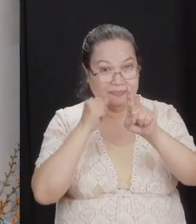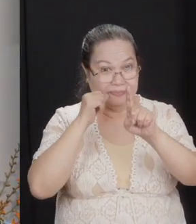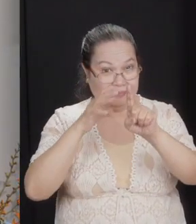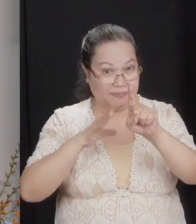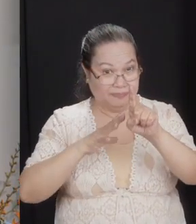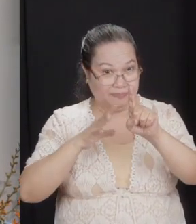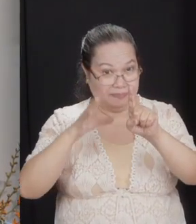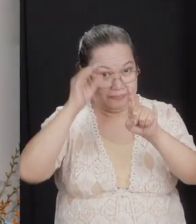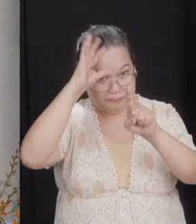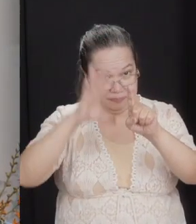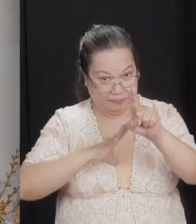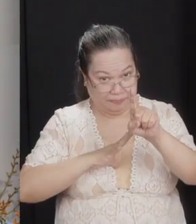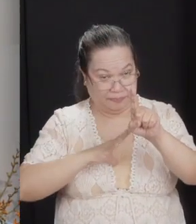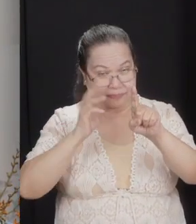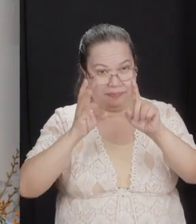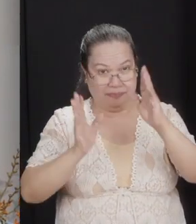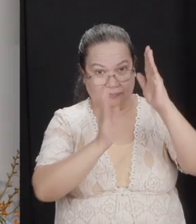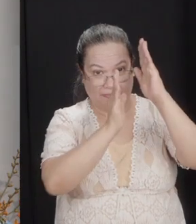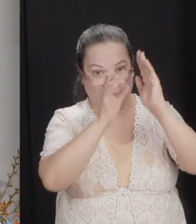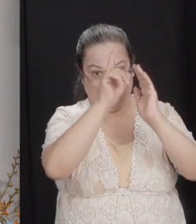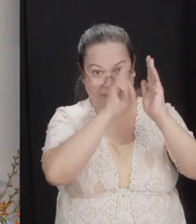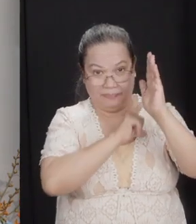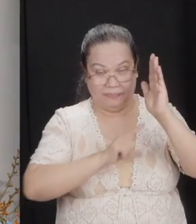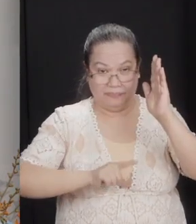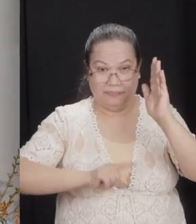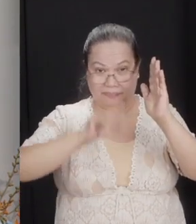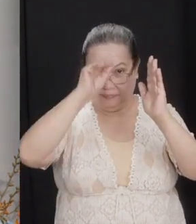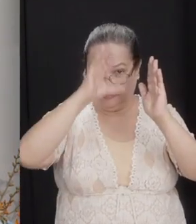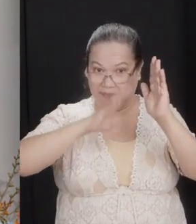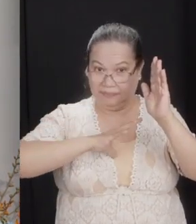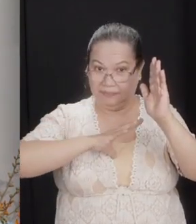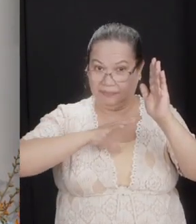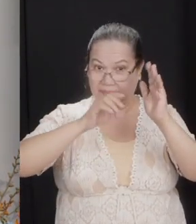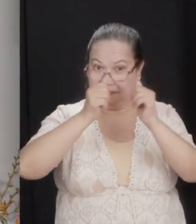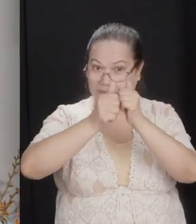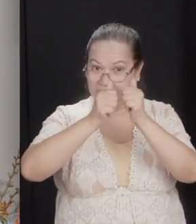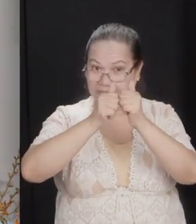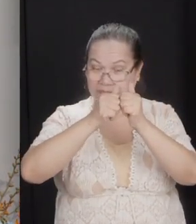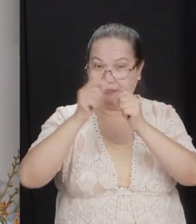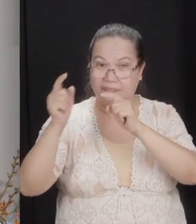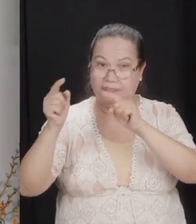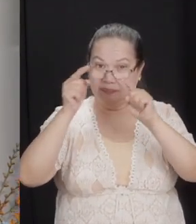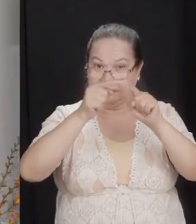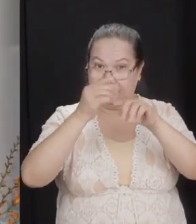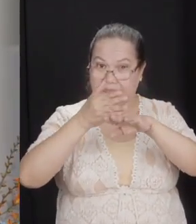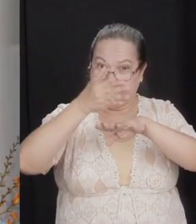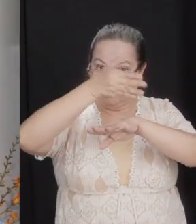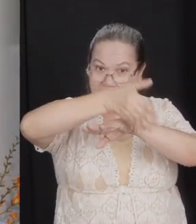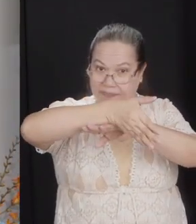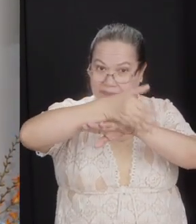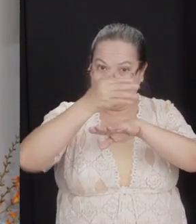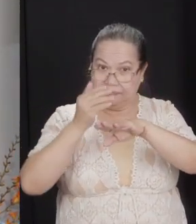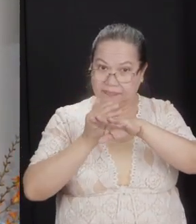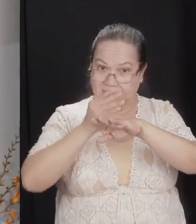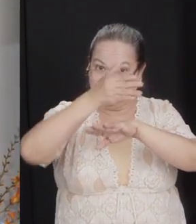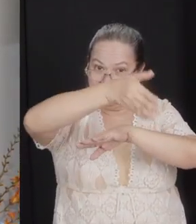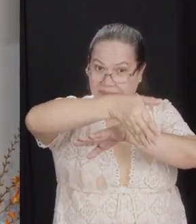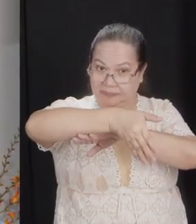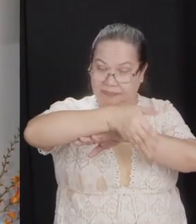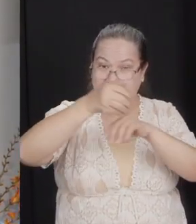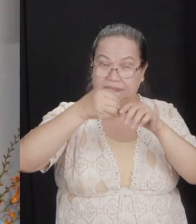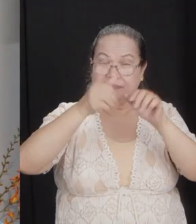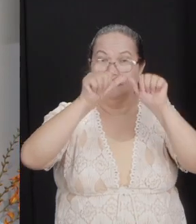before the Lord God. Now, this meant that three times a year they were going to cross over into the